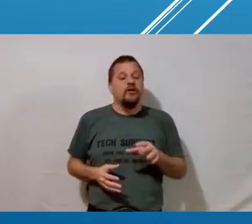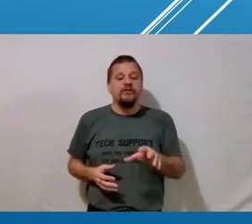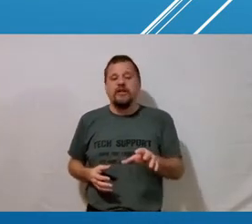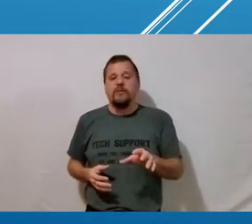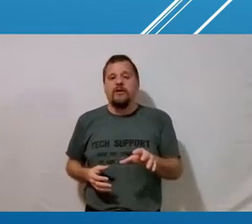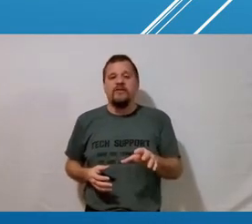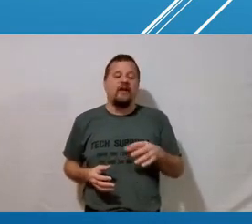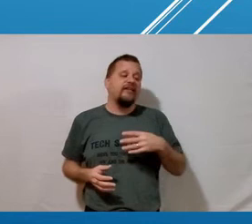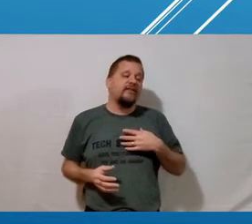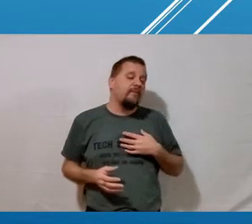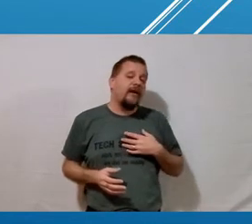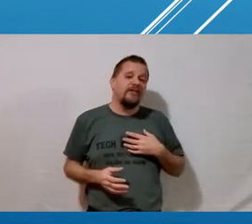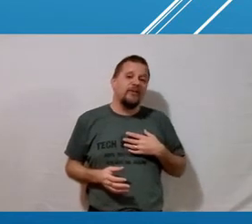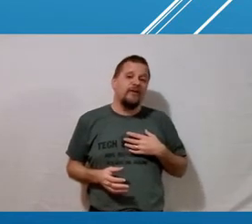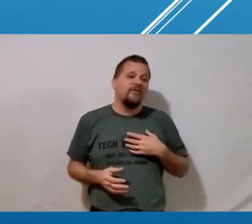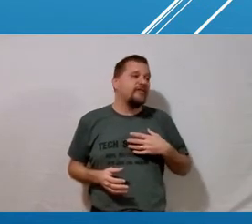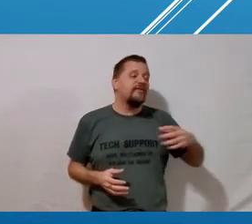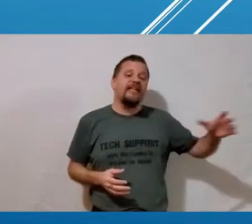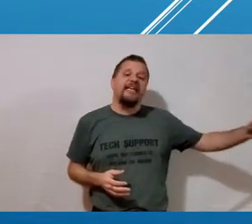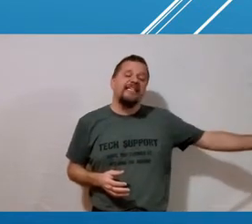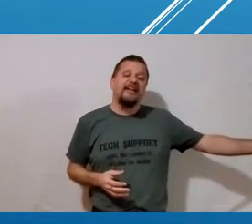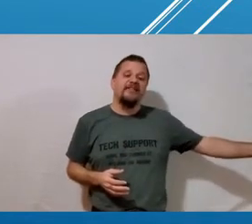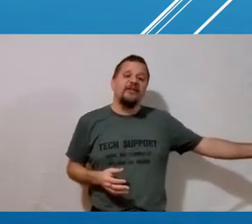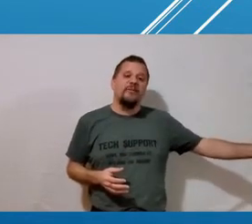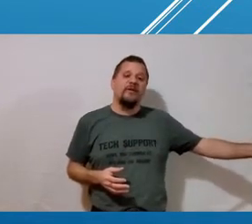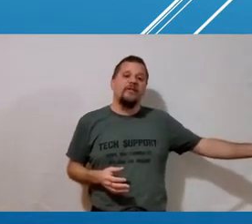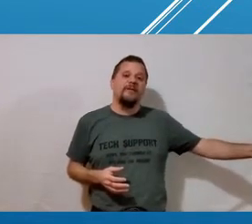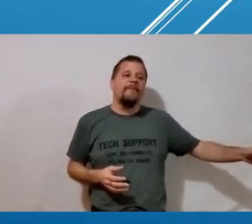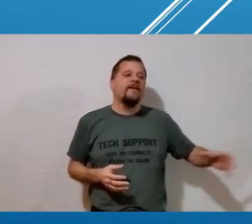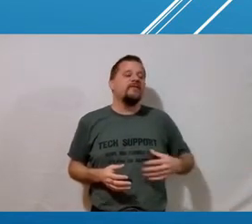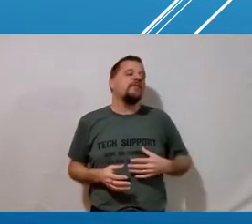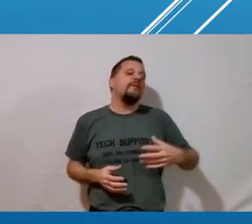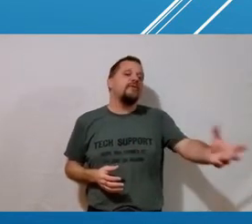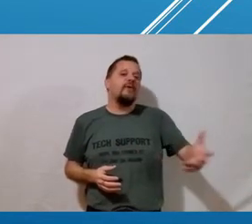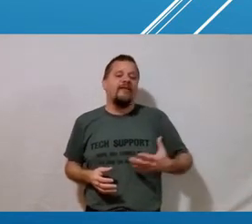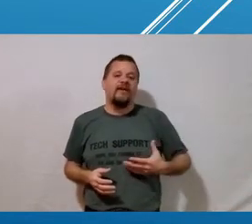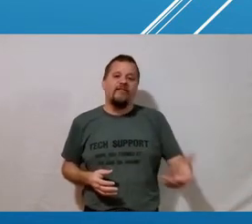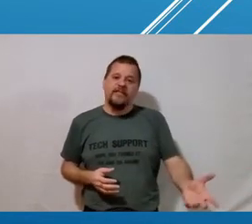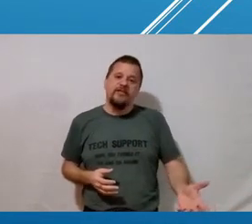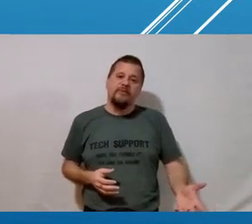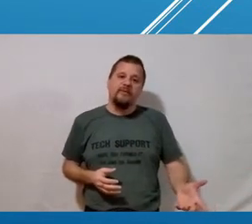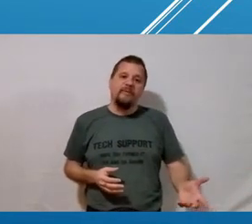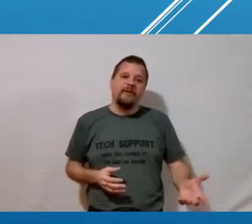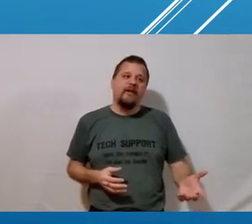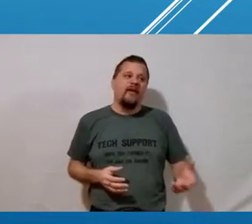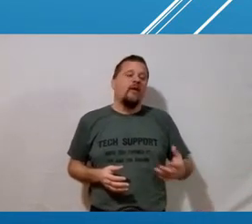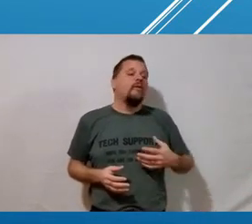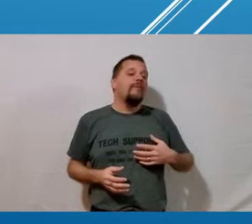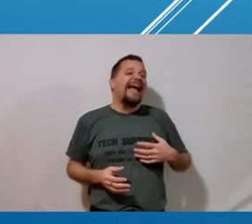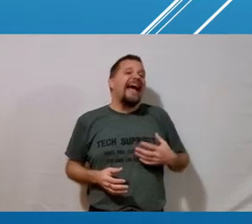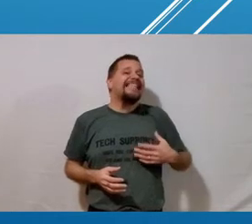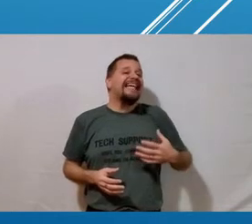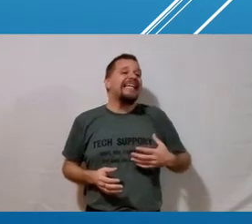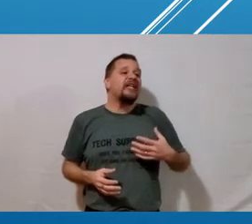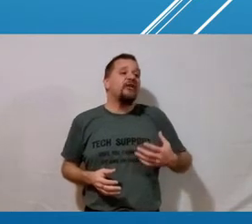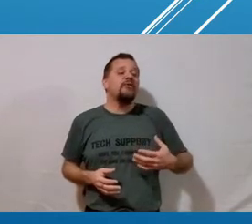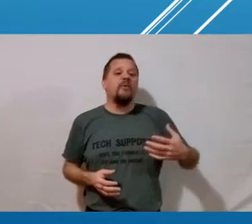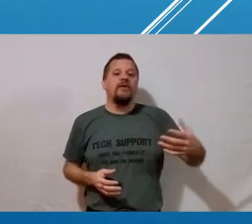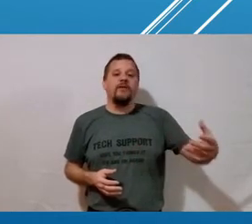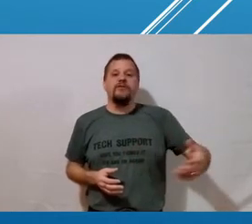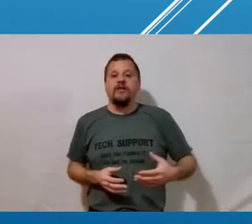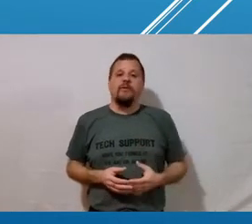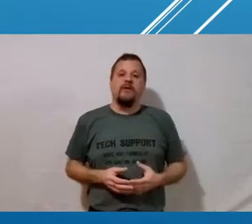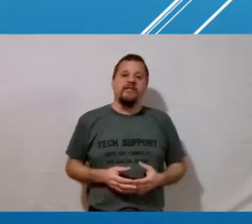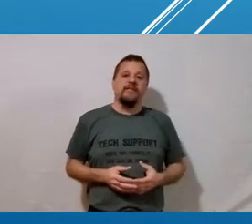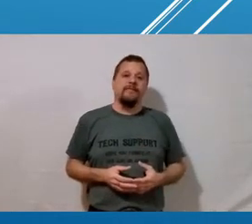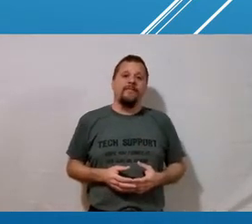and your trigger words are different than my trigger words are different than the next guy's trigger words so sometimes when we're having conversations with people we may accidentally